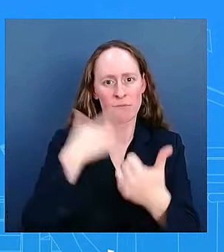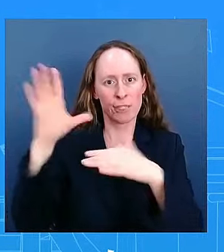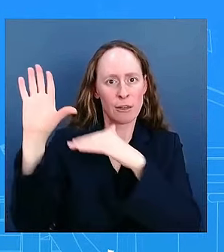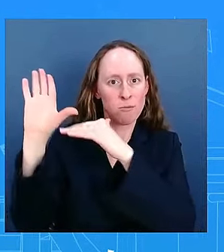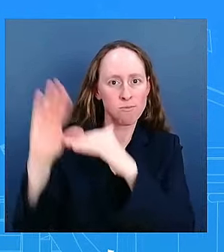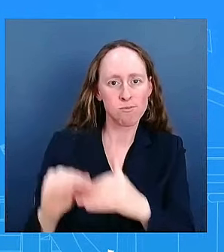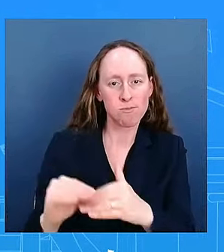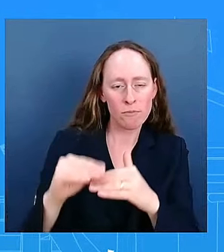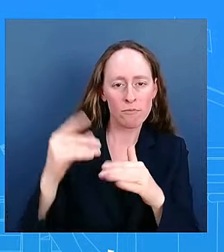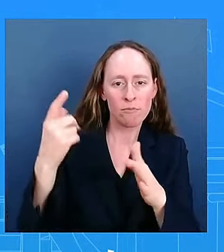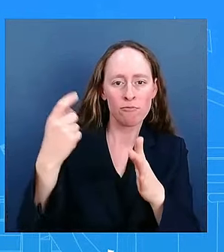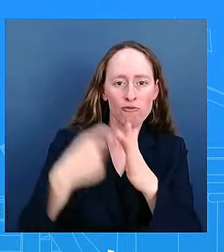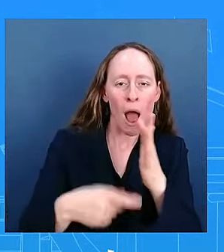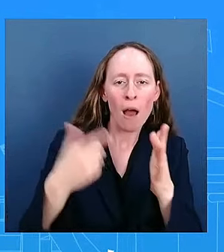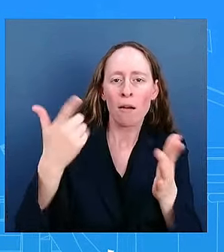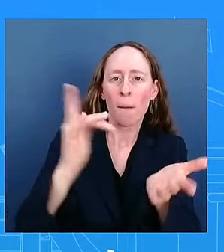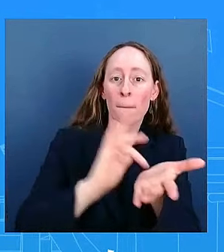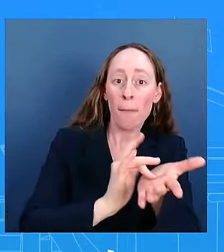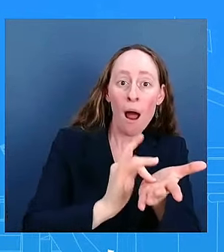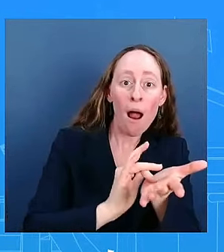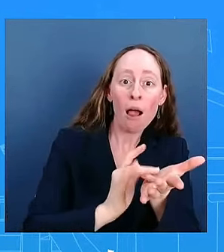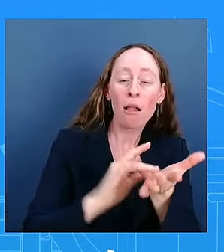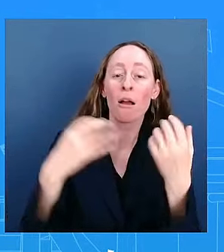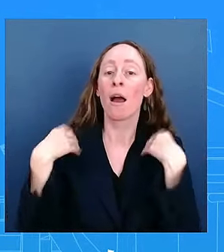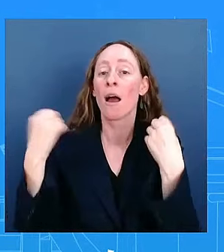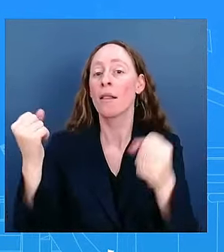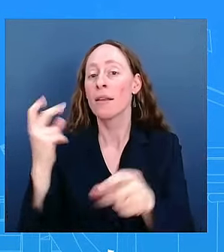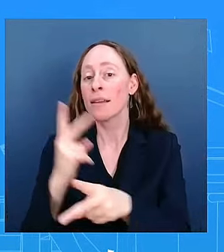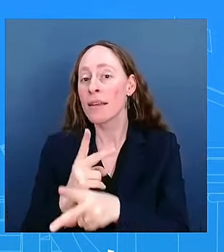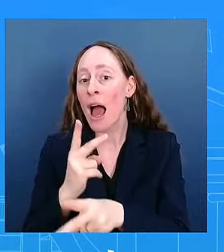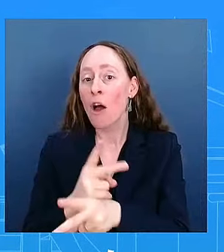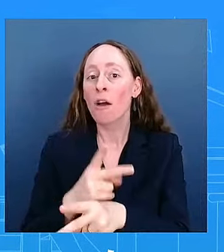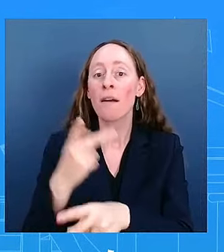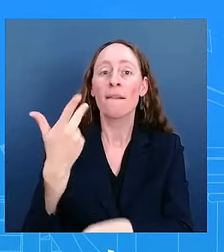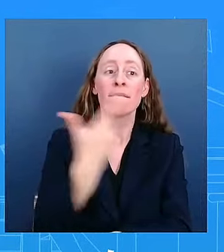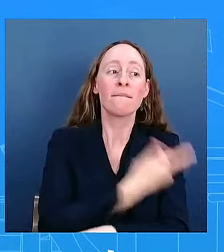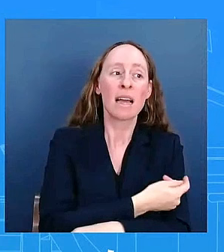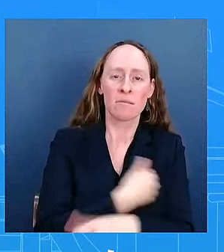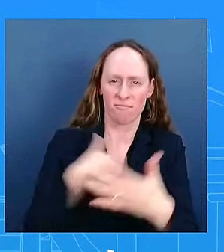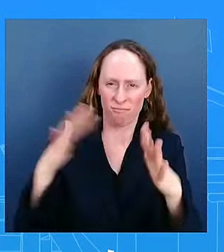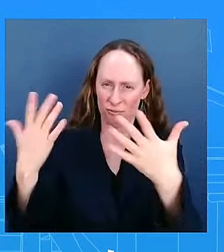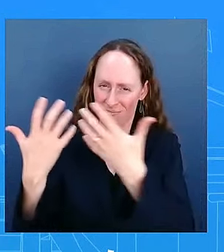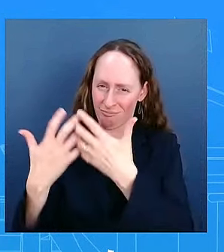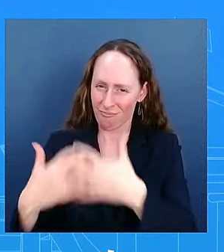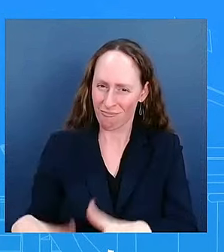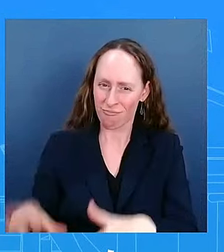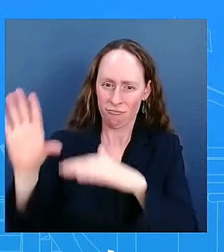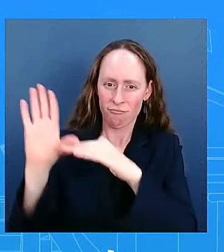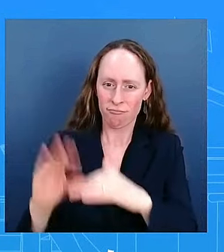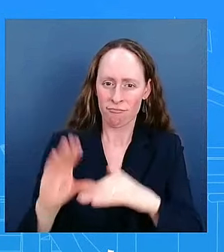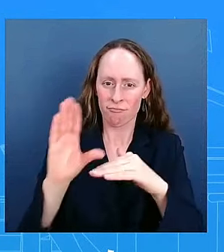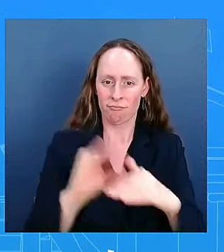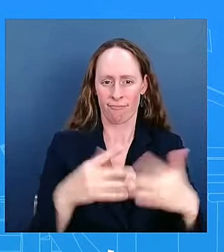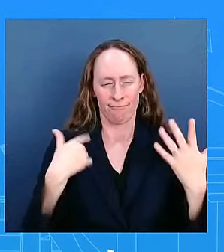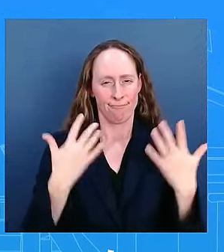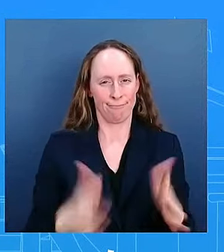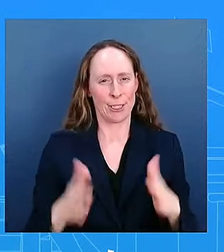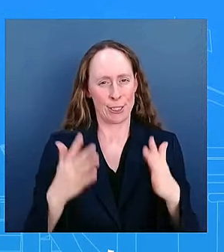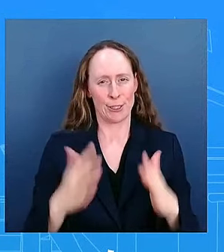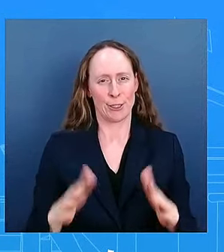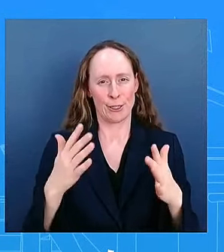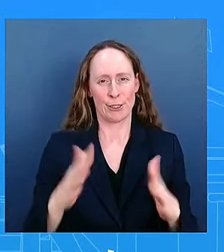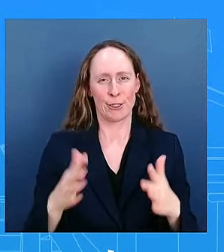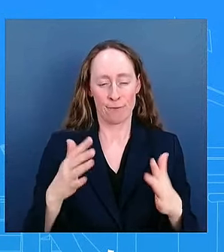those are those are action items that are in the economy helping families as we speak to repeal those is to raise those prices